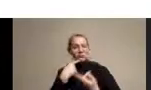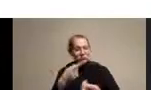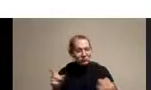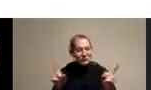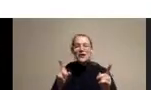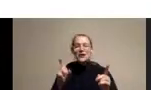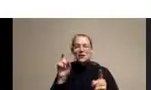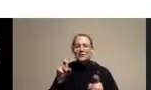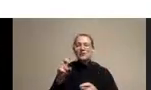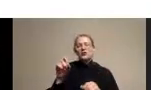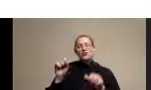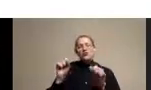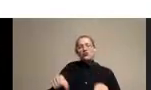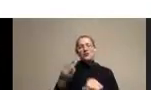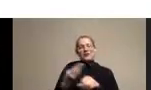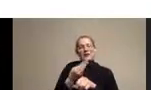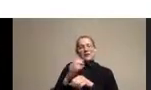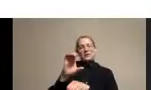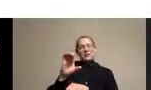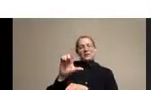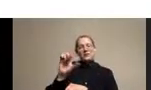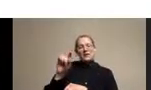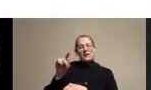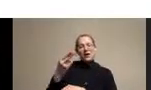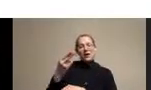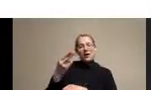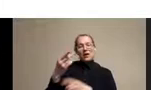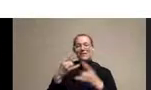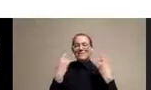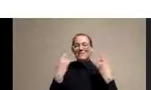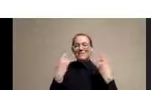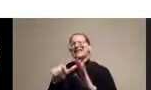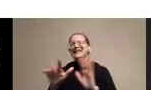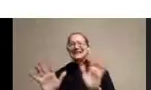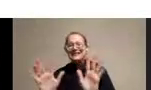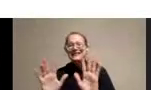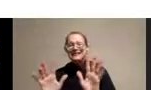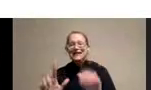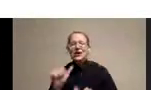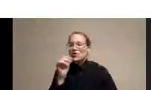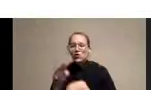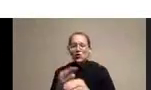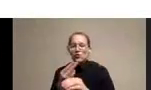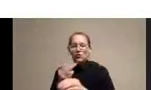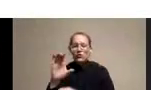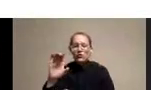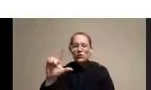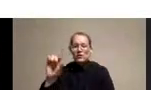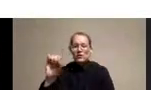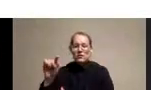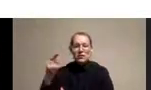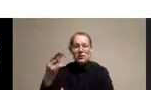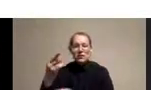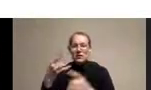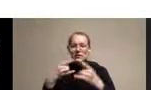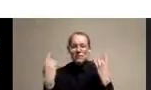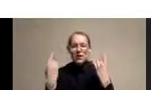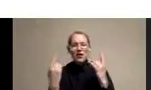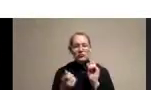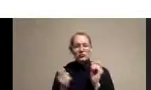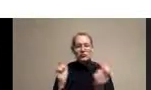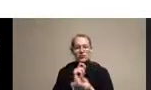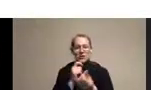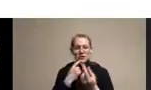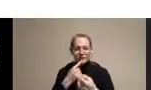no difference whatsoever. So then the question becomes, OK, having recognized that these are the problems that caused the problems that we saw with COVID, what are the